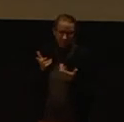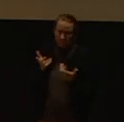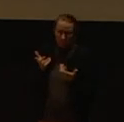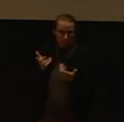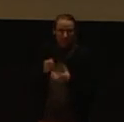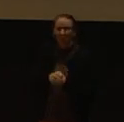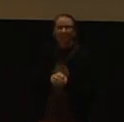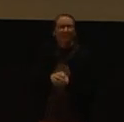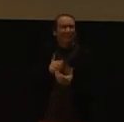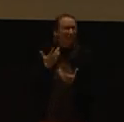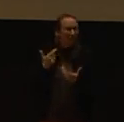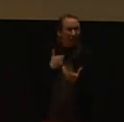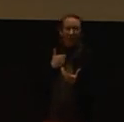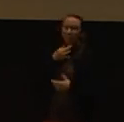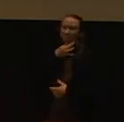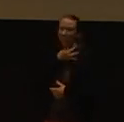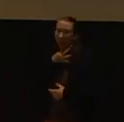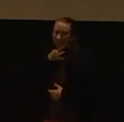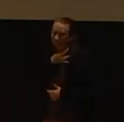No, really, how could I resist?